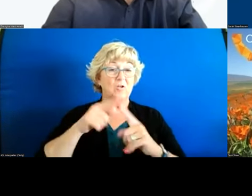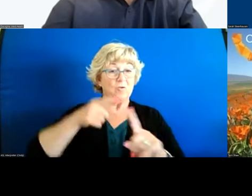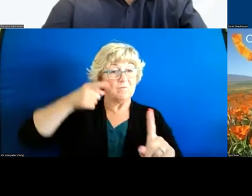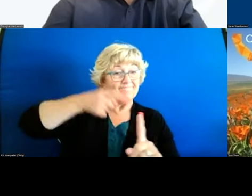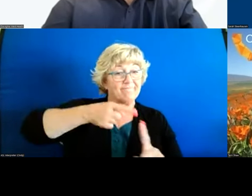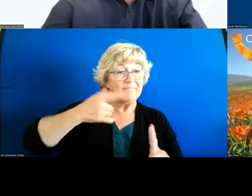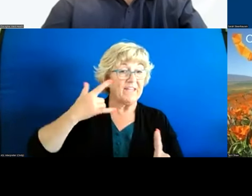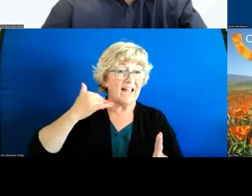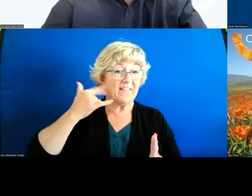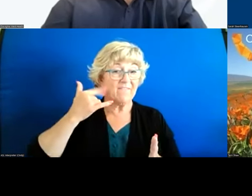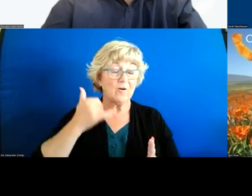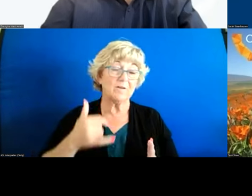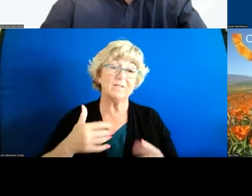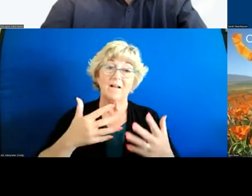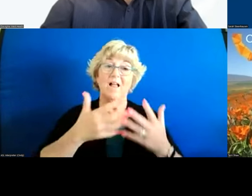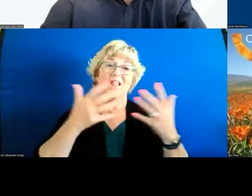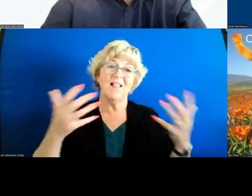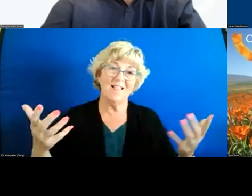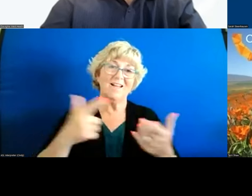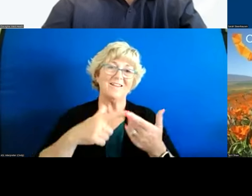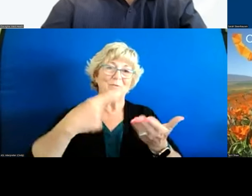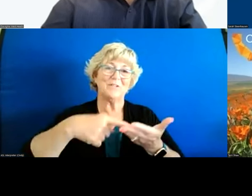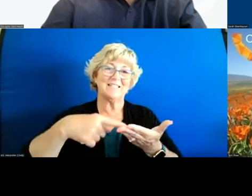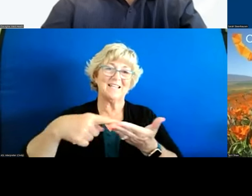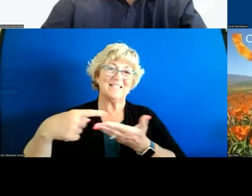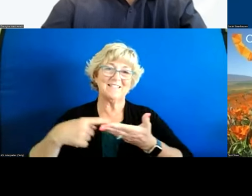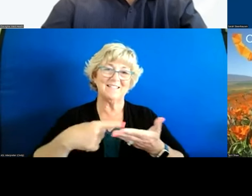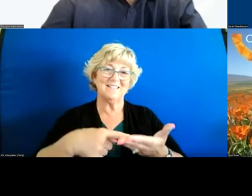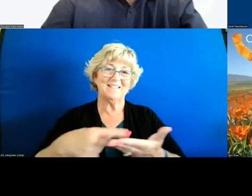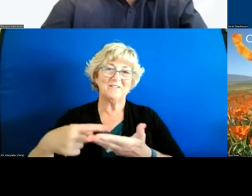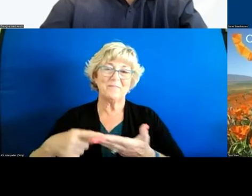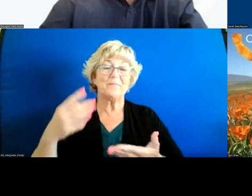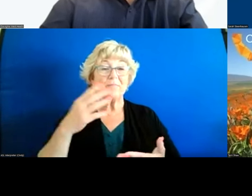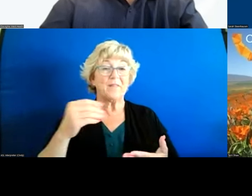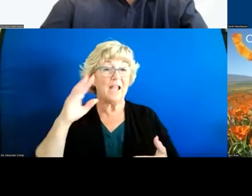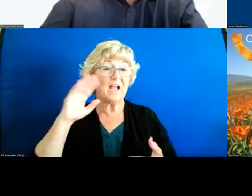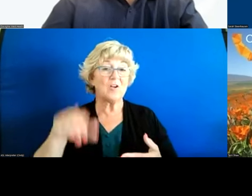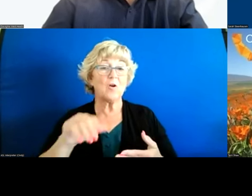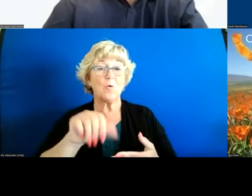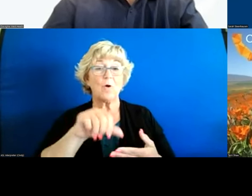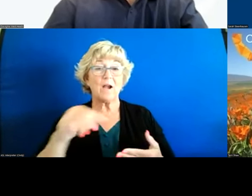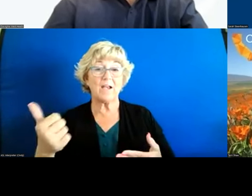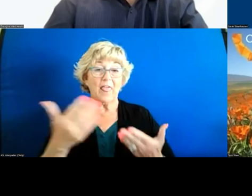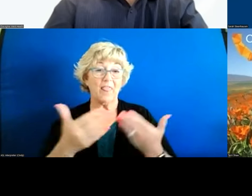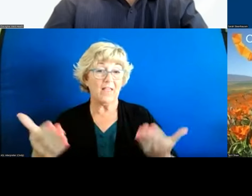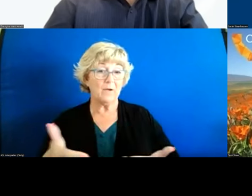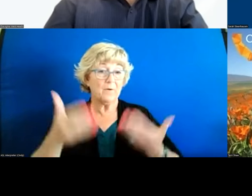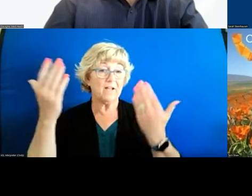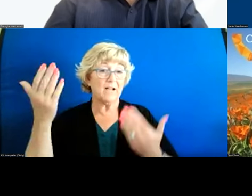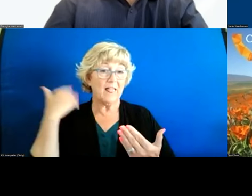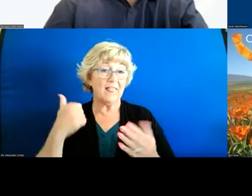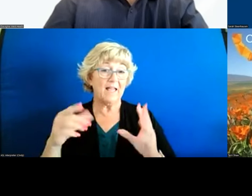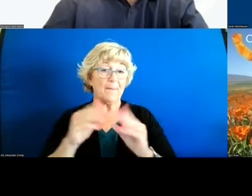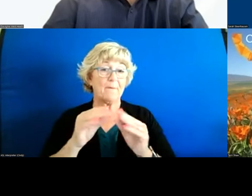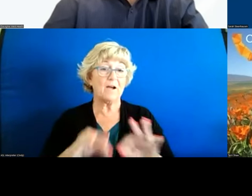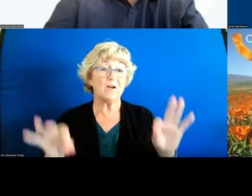um so just lots more to discuss um and i know that another theme that was raised at our last meeting was the